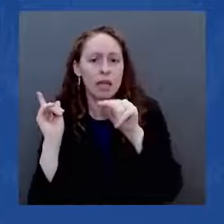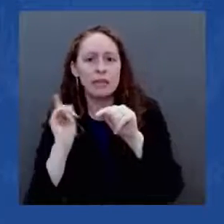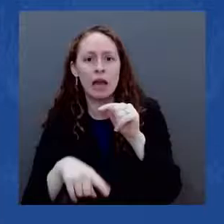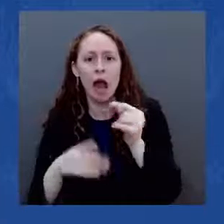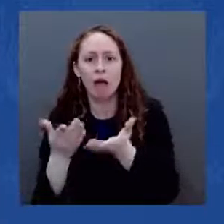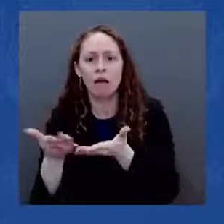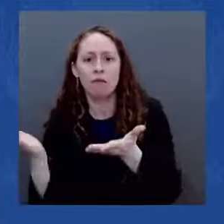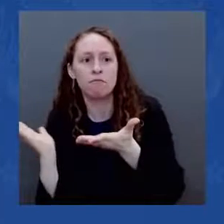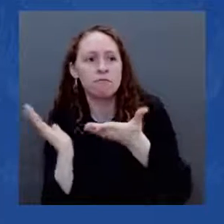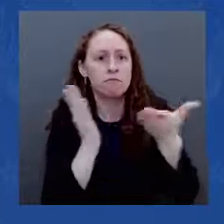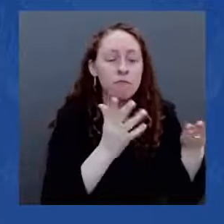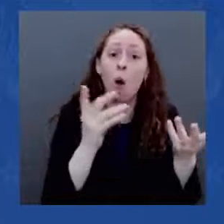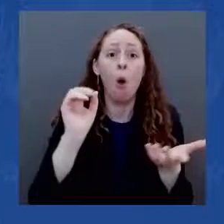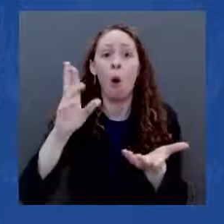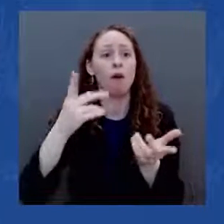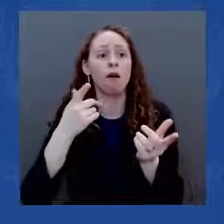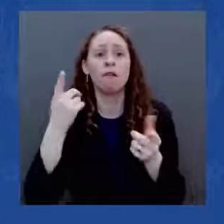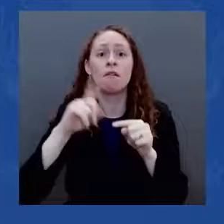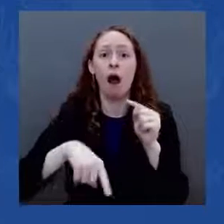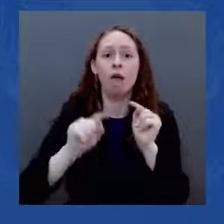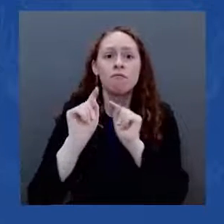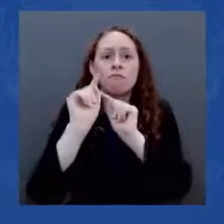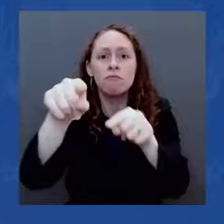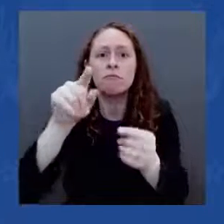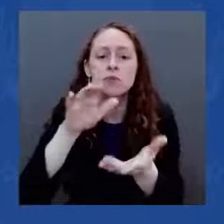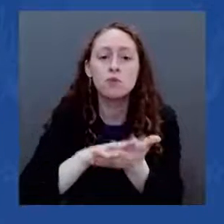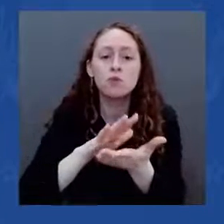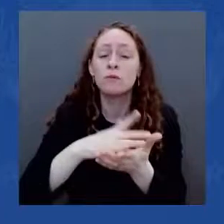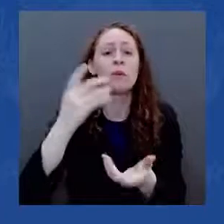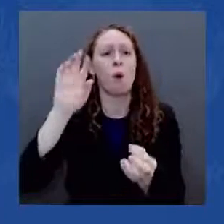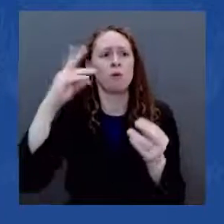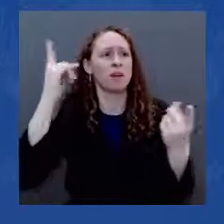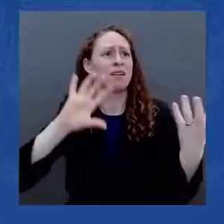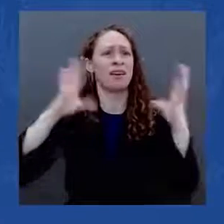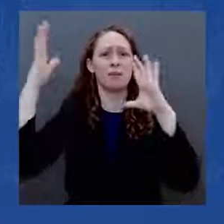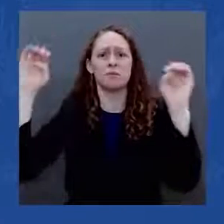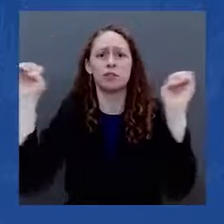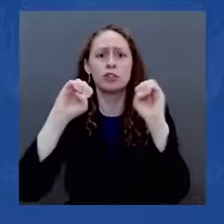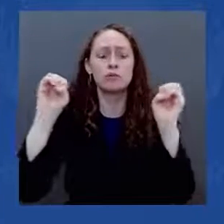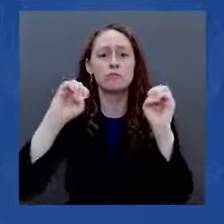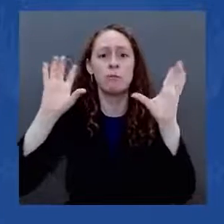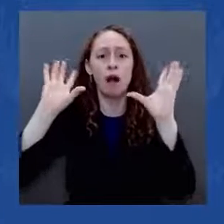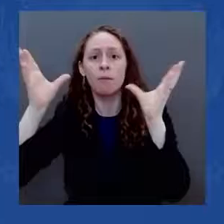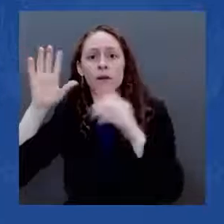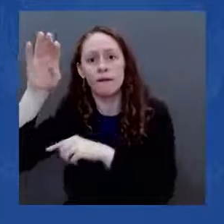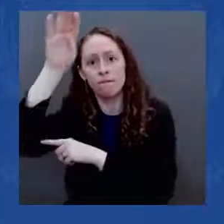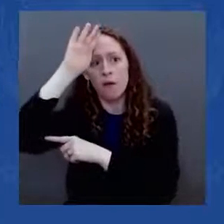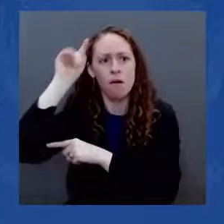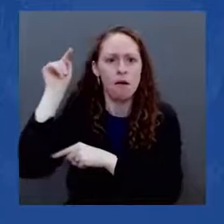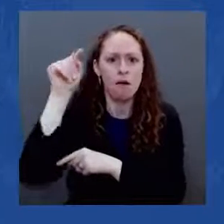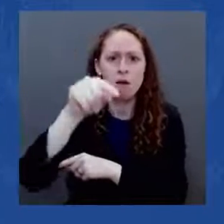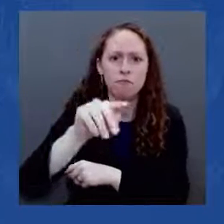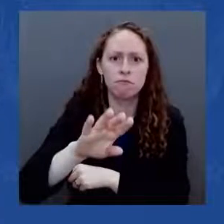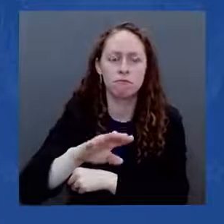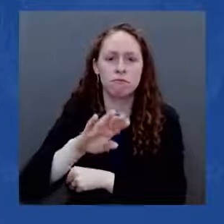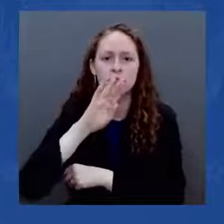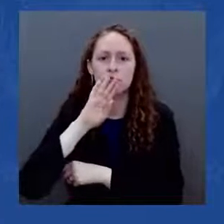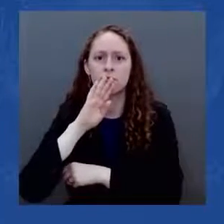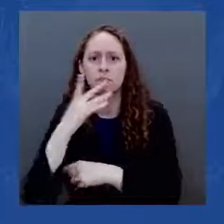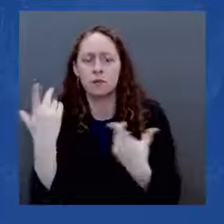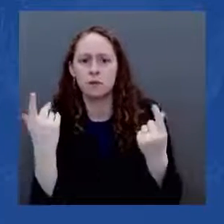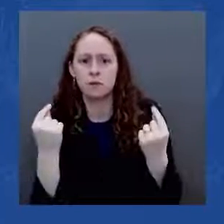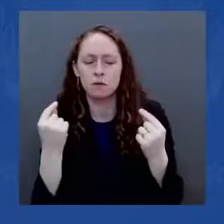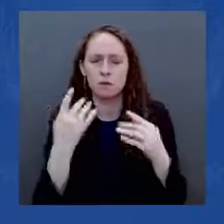when every second counts. So, we've included $27.5 billion for smaller